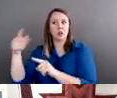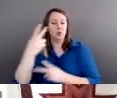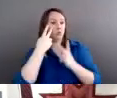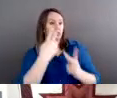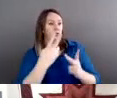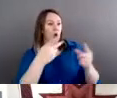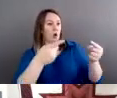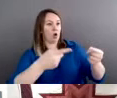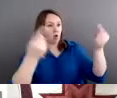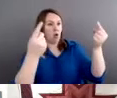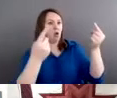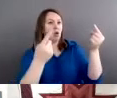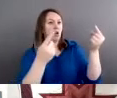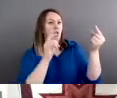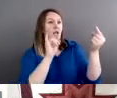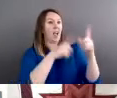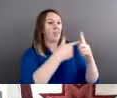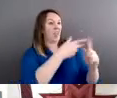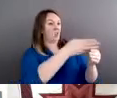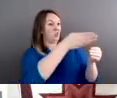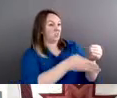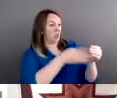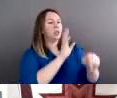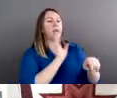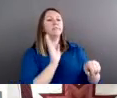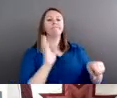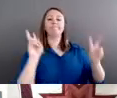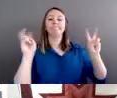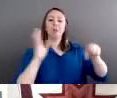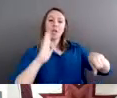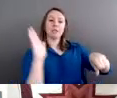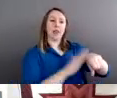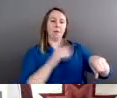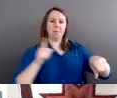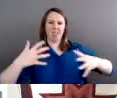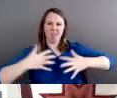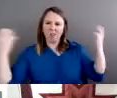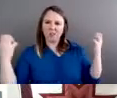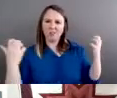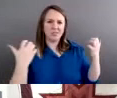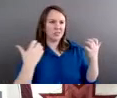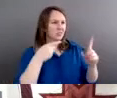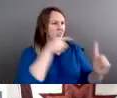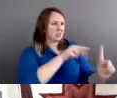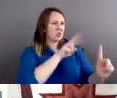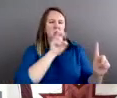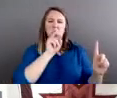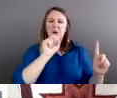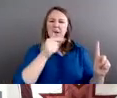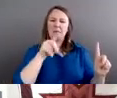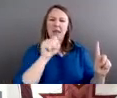as a slap on the wrist. They felt that Crow Dog was a renegade and that he should be executed